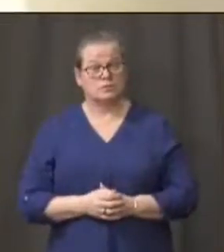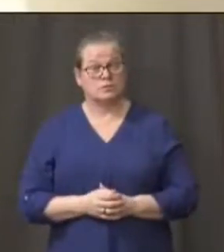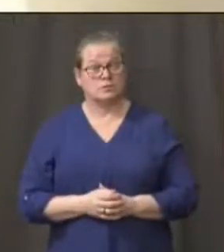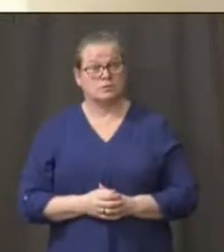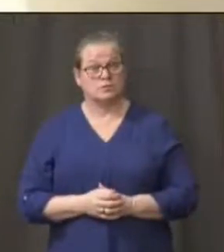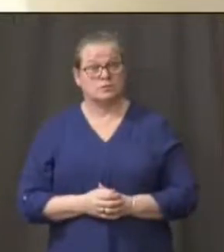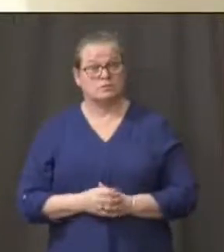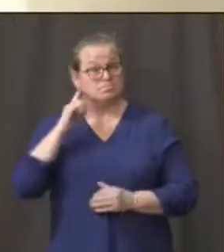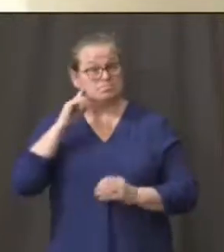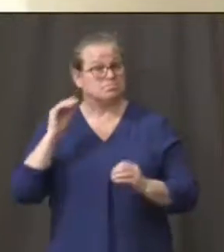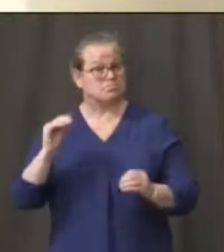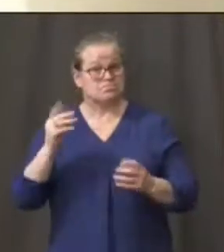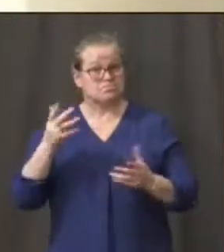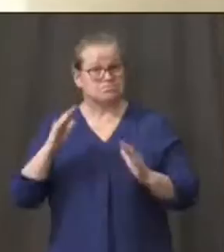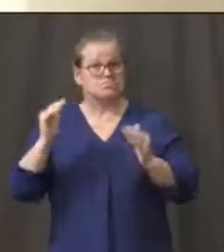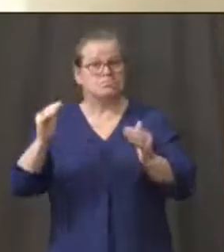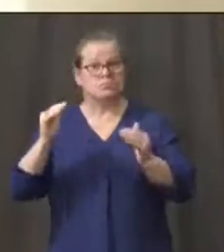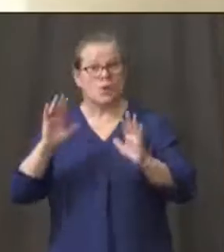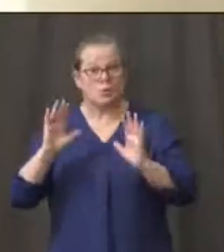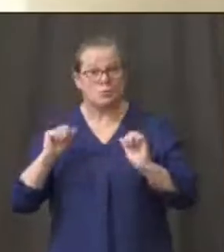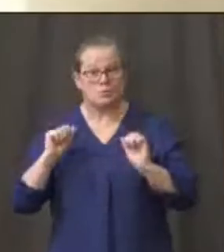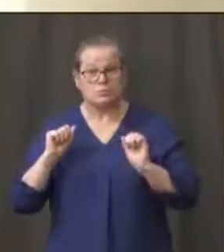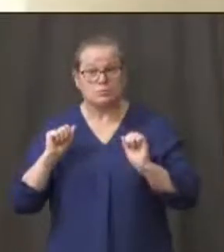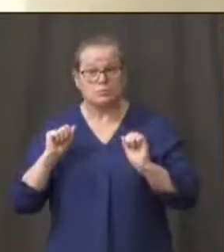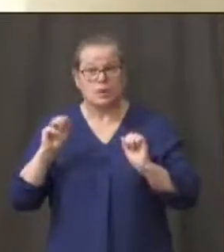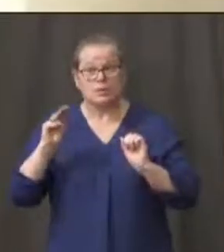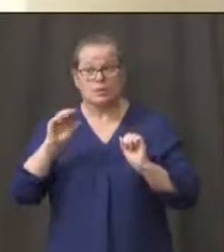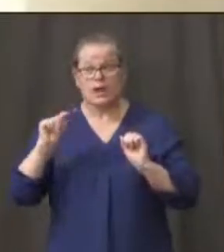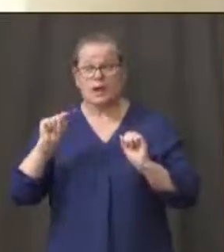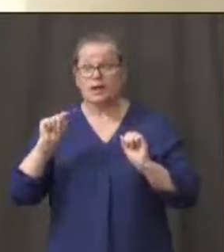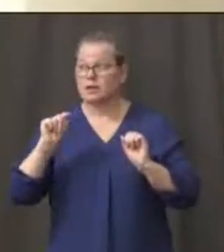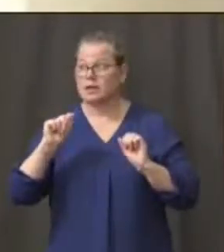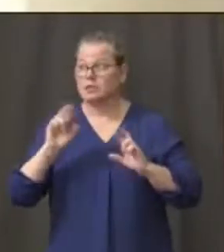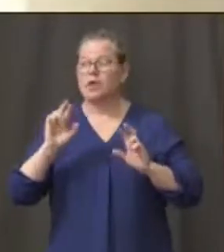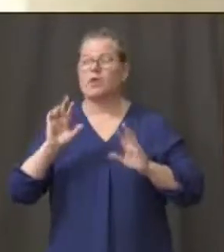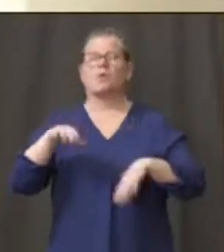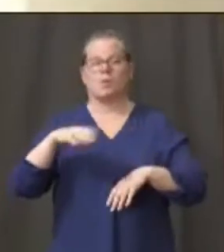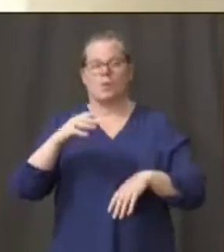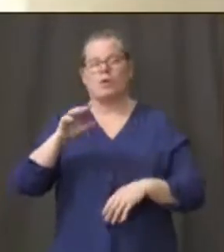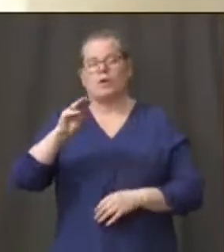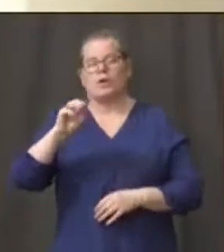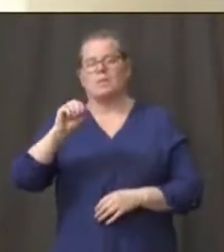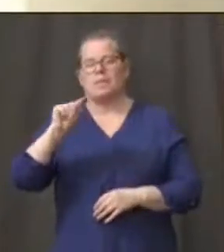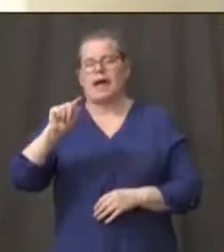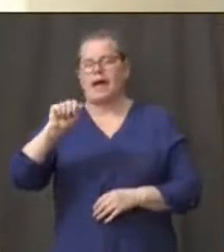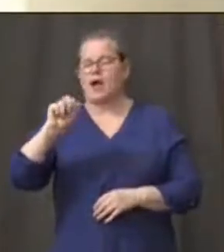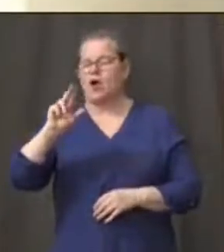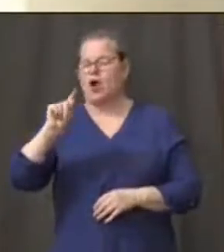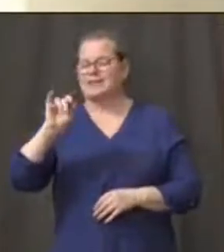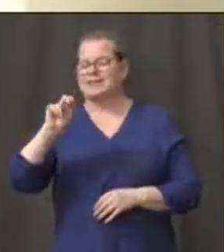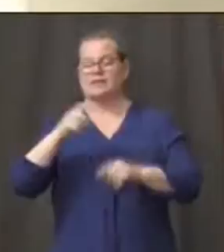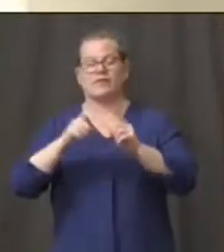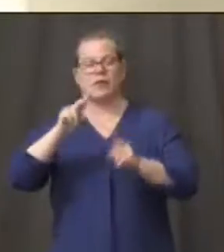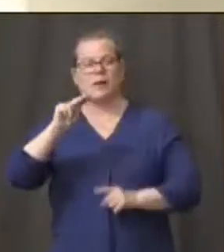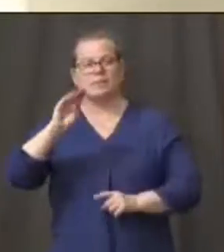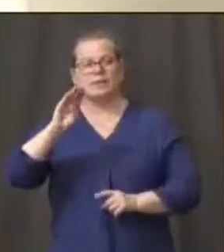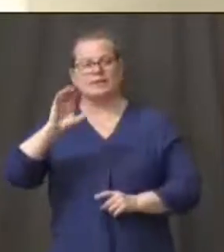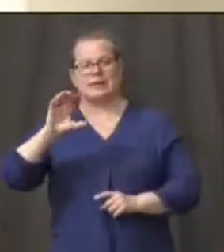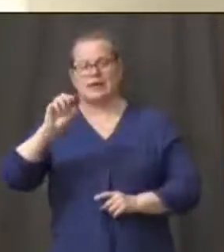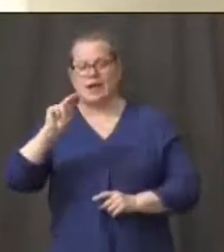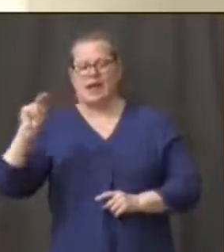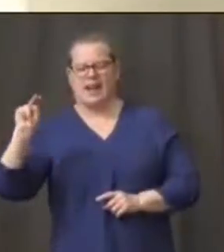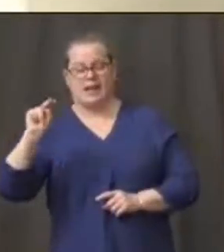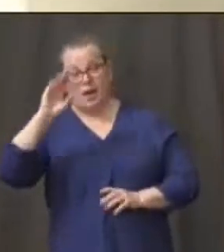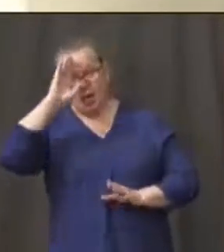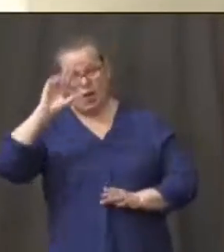Connecticut. Go ahead, Matt. Hi, Governor. Matt Austin with NBC, Connecticut. I just wondering, terms